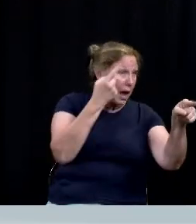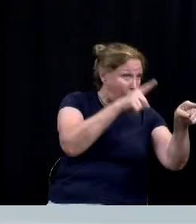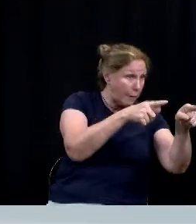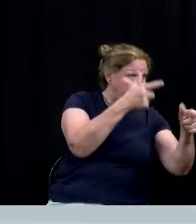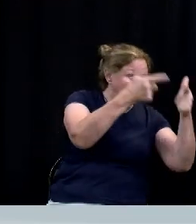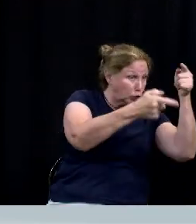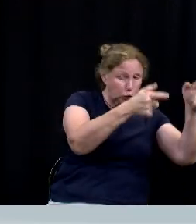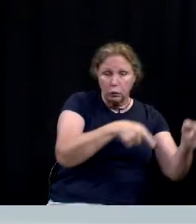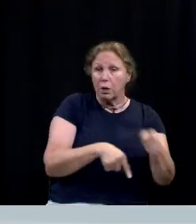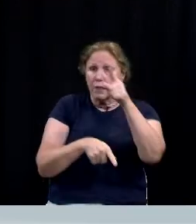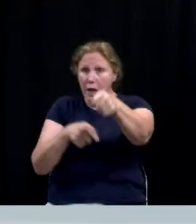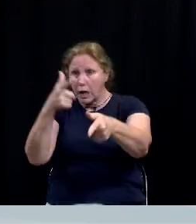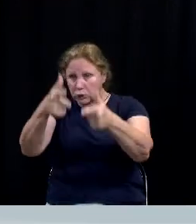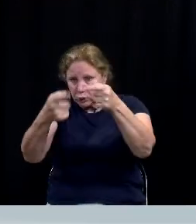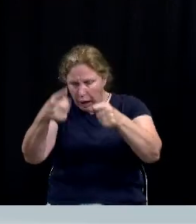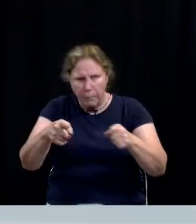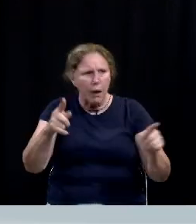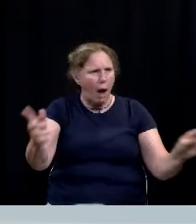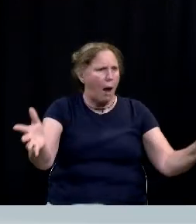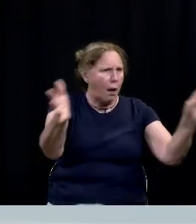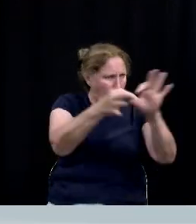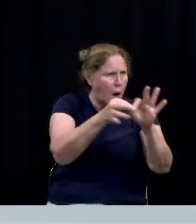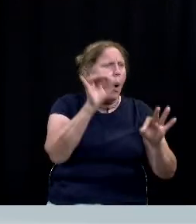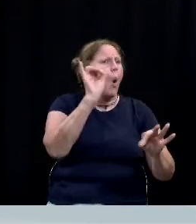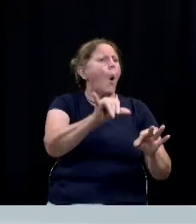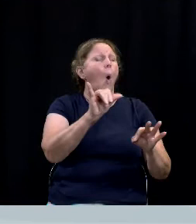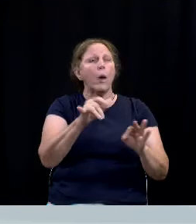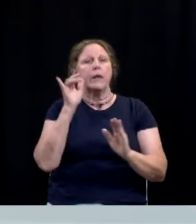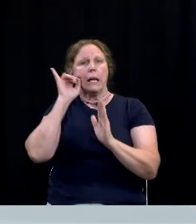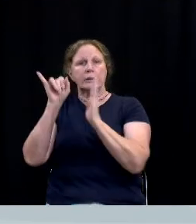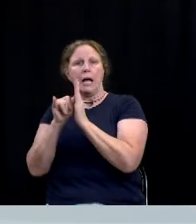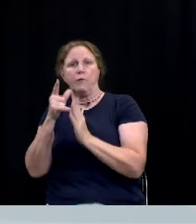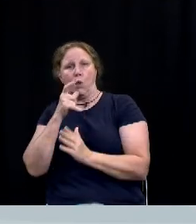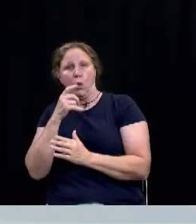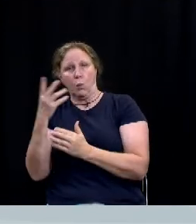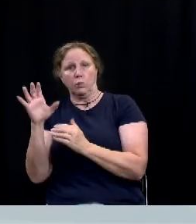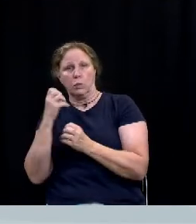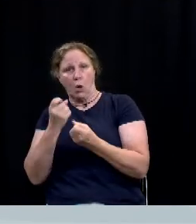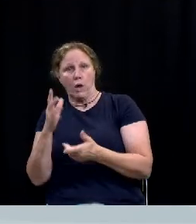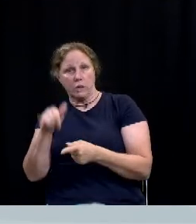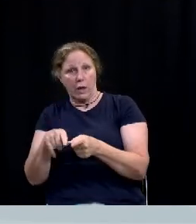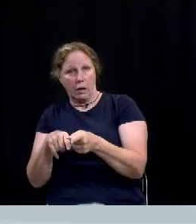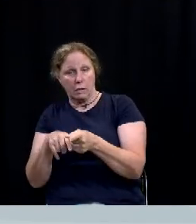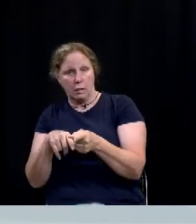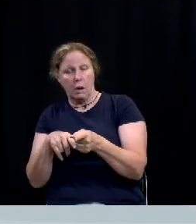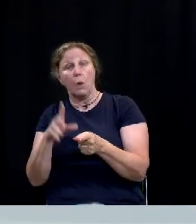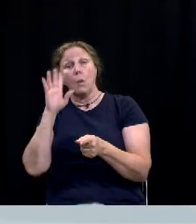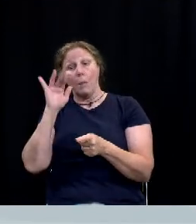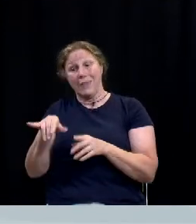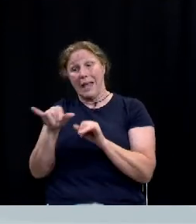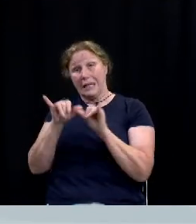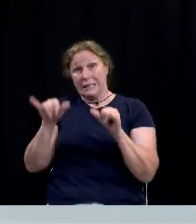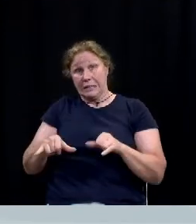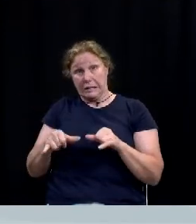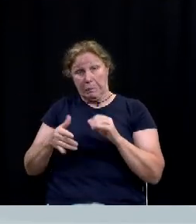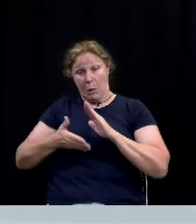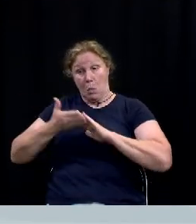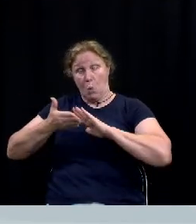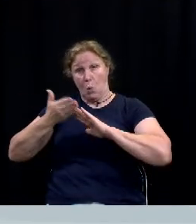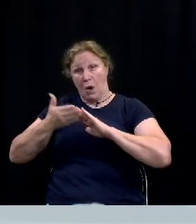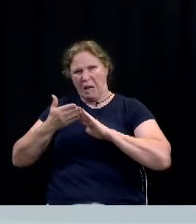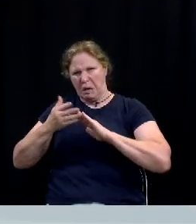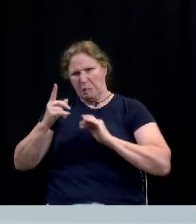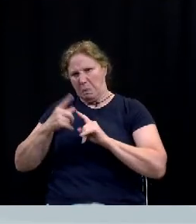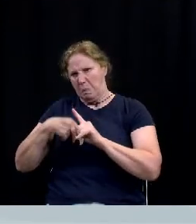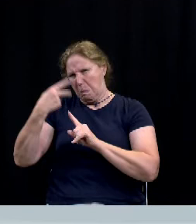scenes and help identify those responsible we're hoping to have these this system up and running in a few